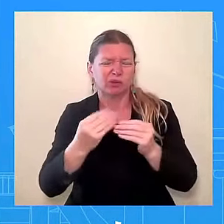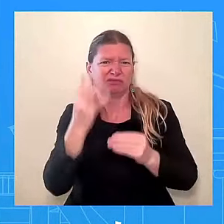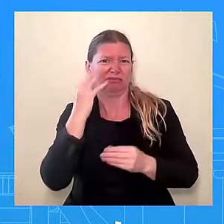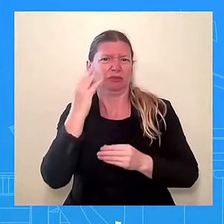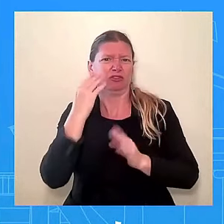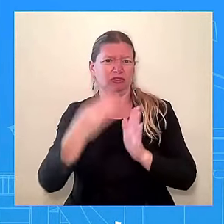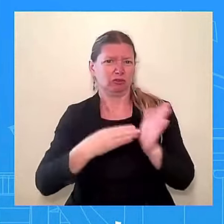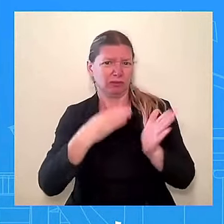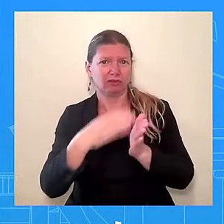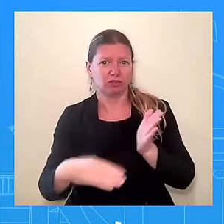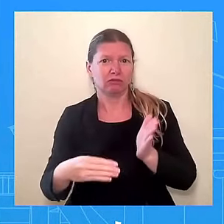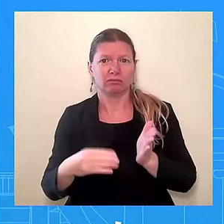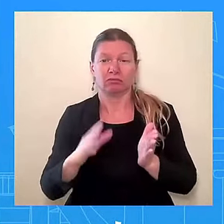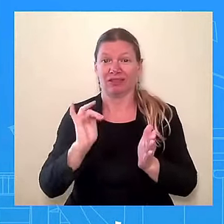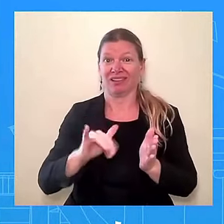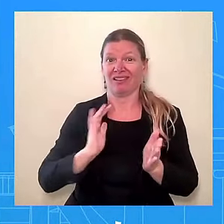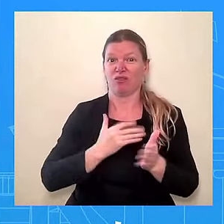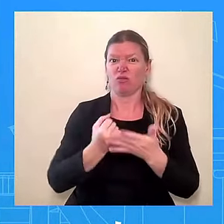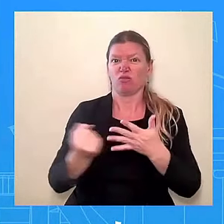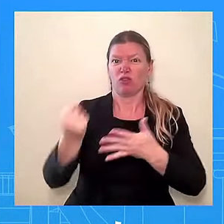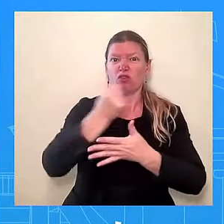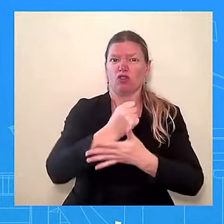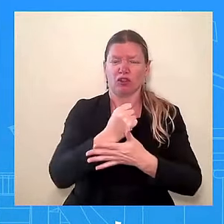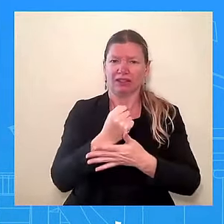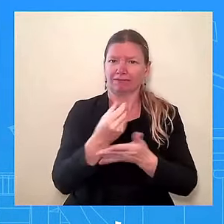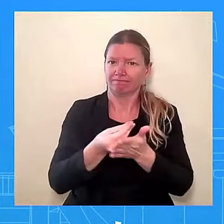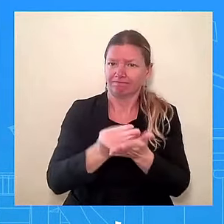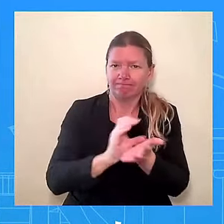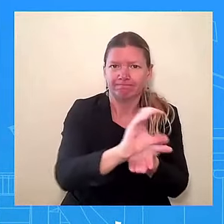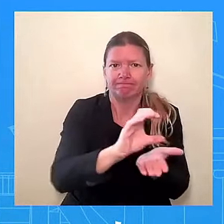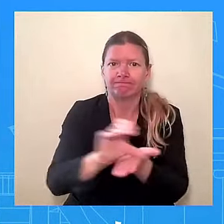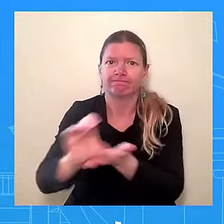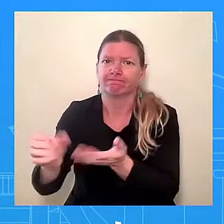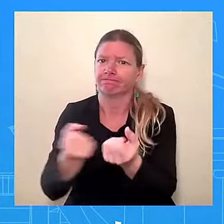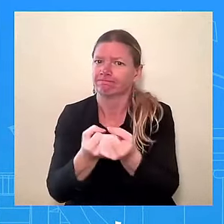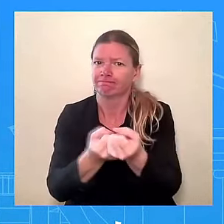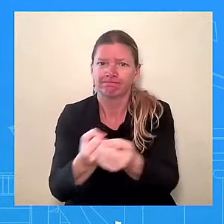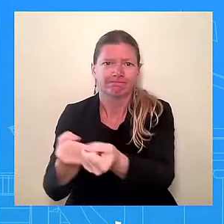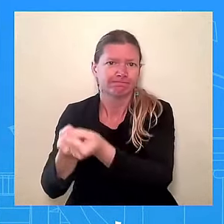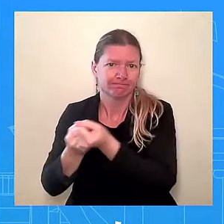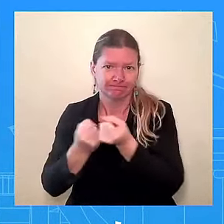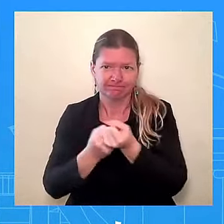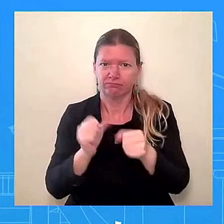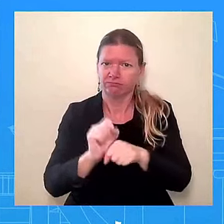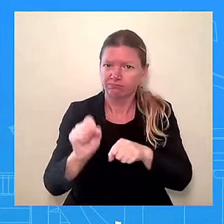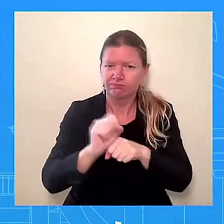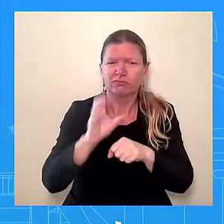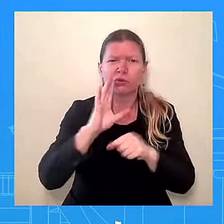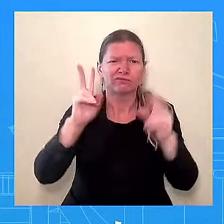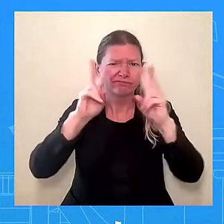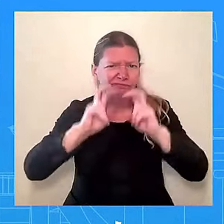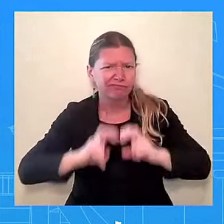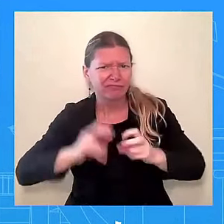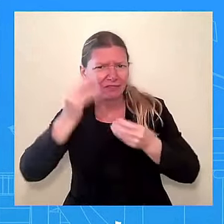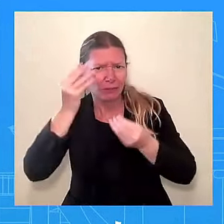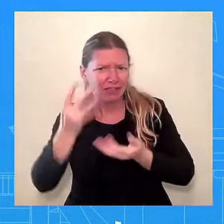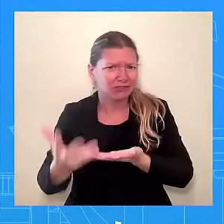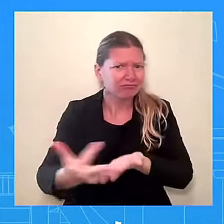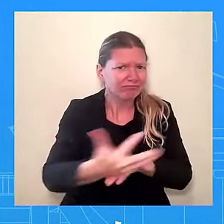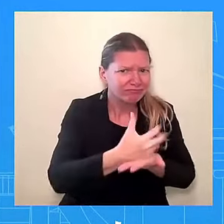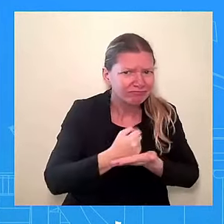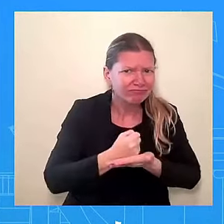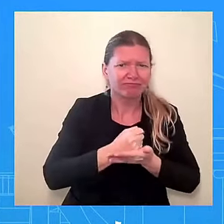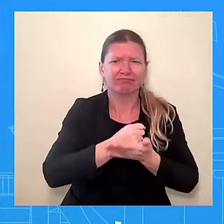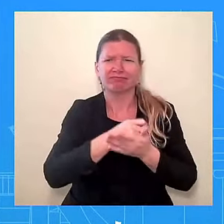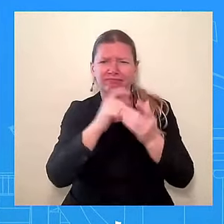details, and assess what it tells us about ways in which we can continue to break down barriers at USDA. Now, we're committed to